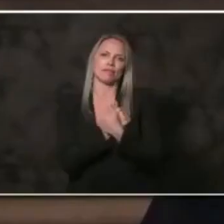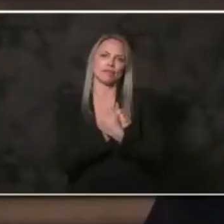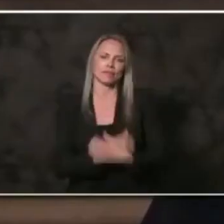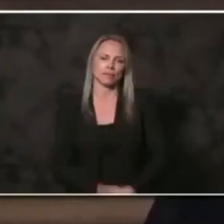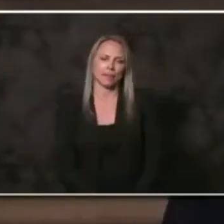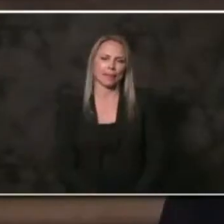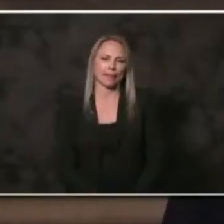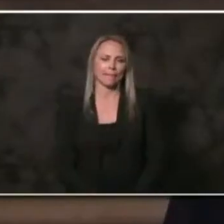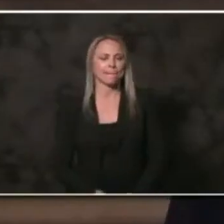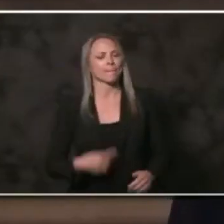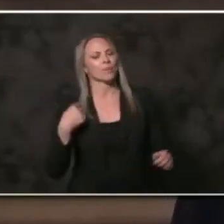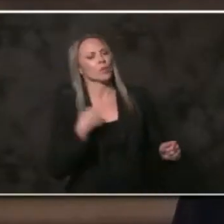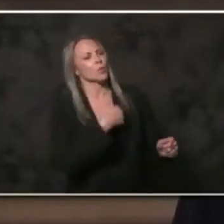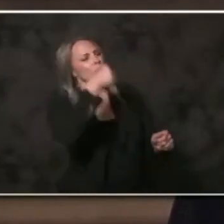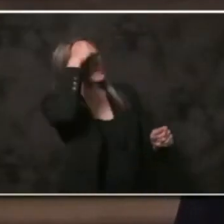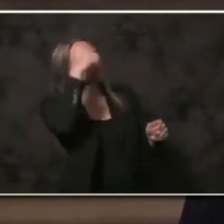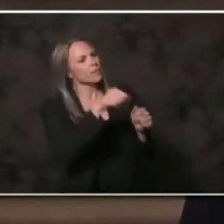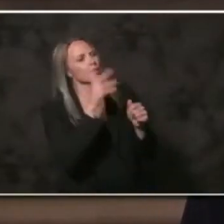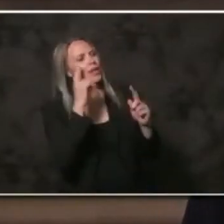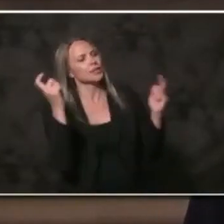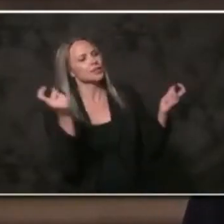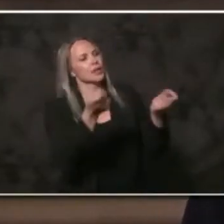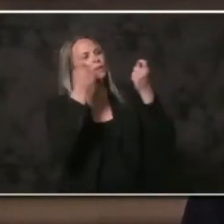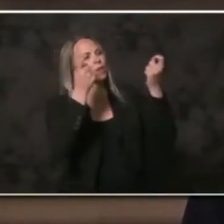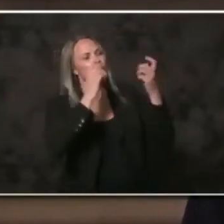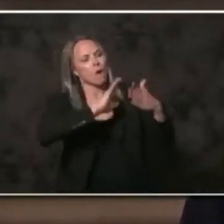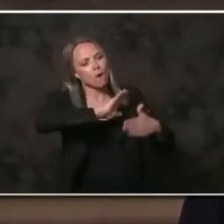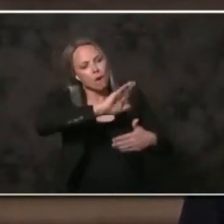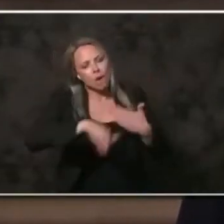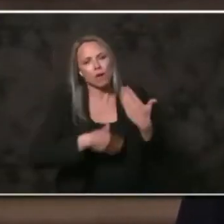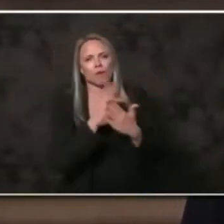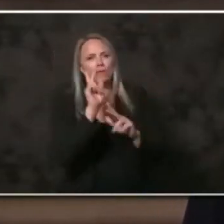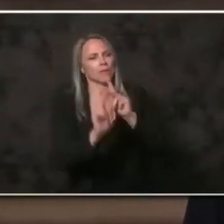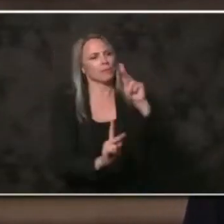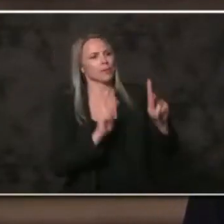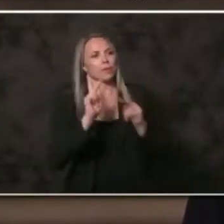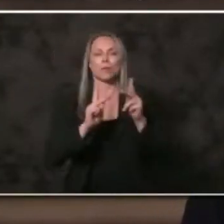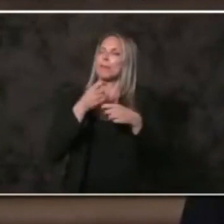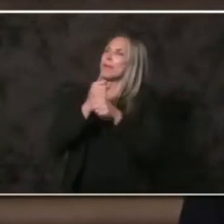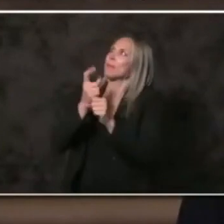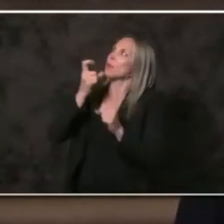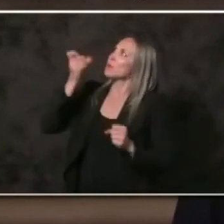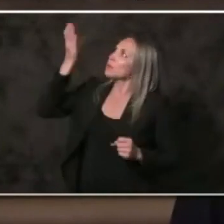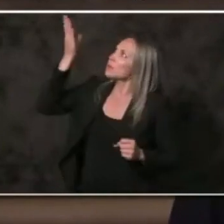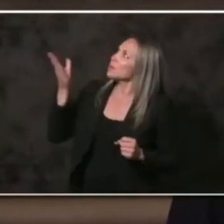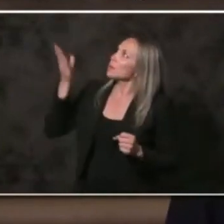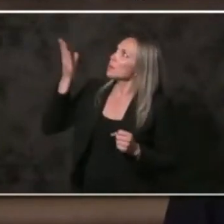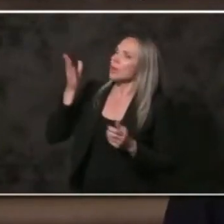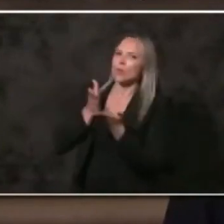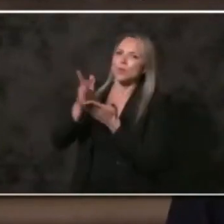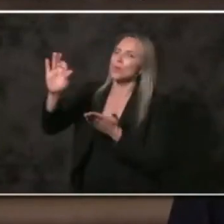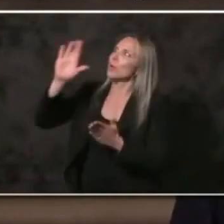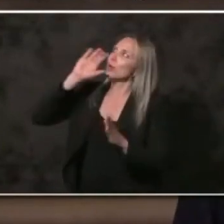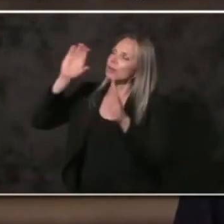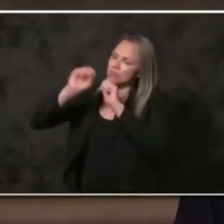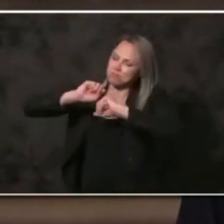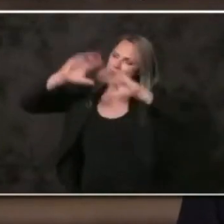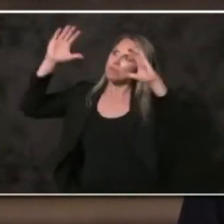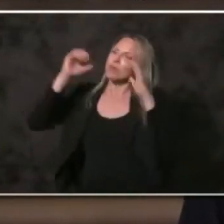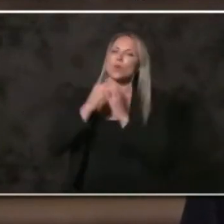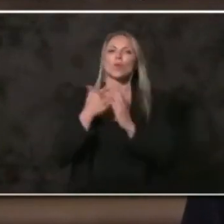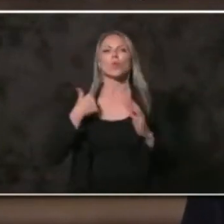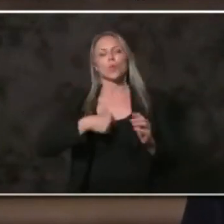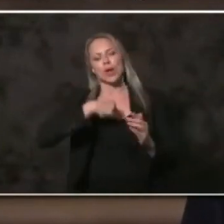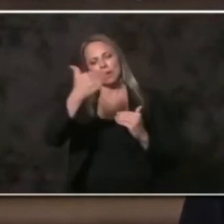We remember and celebrate all the people who've been made by you and in your image. We acknowledge